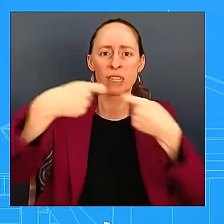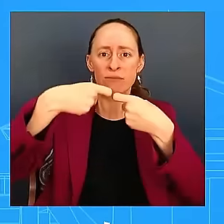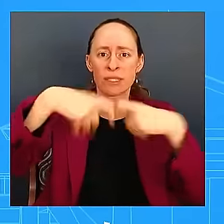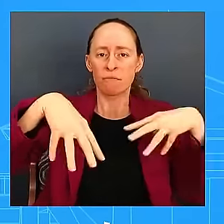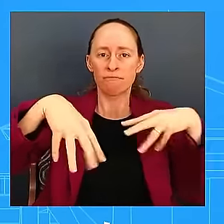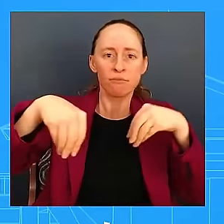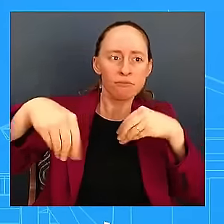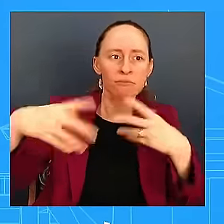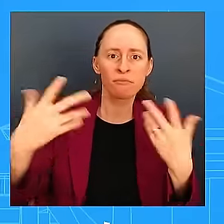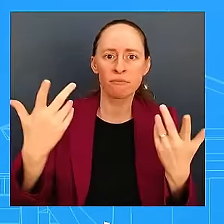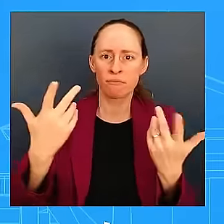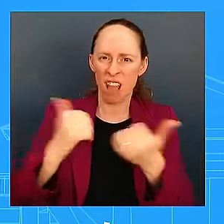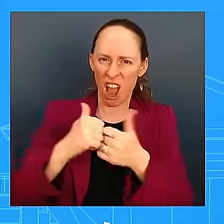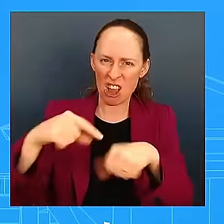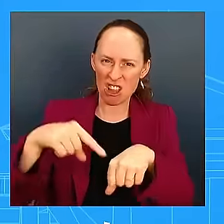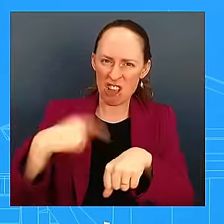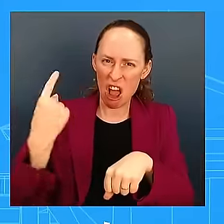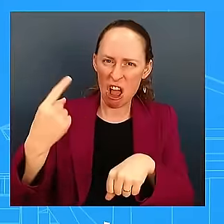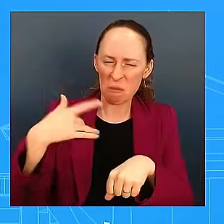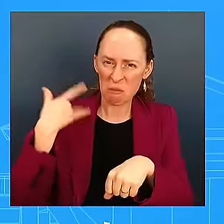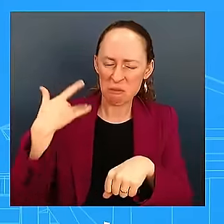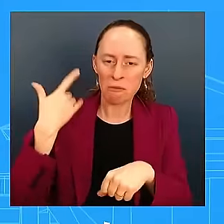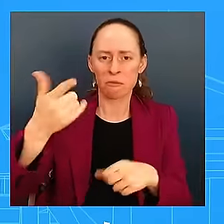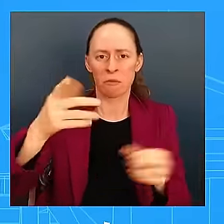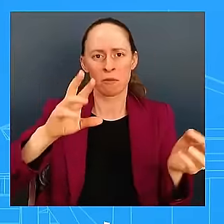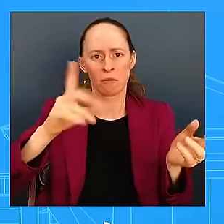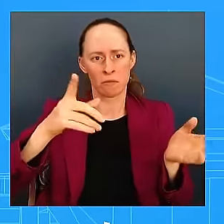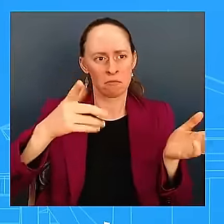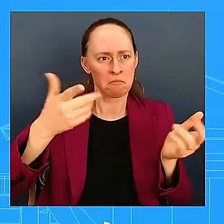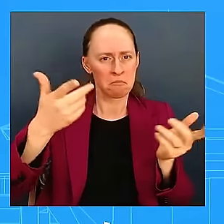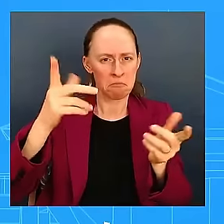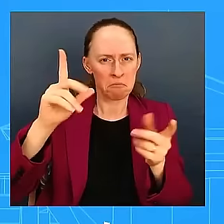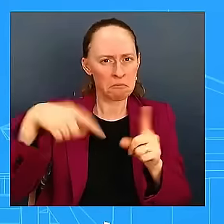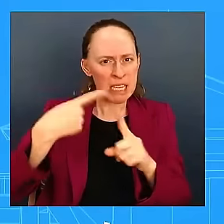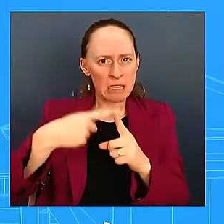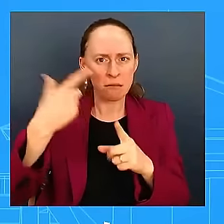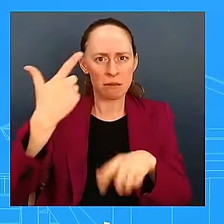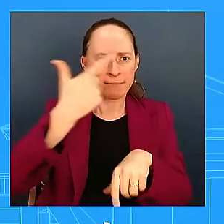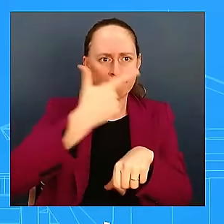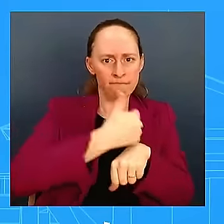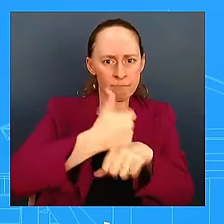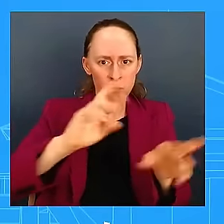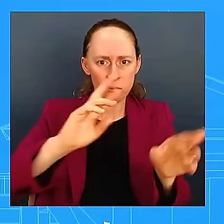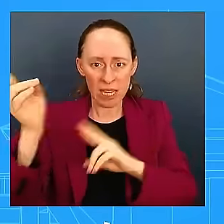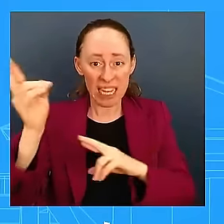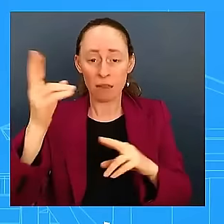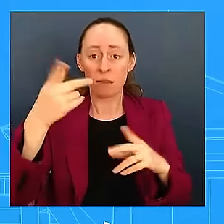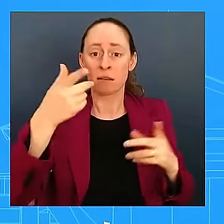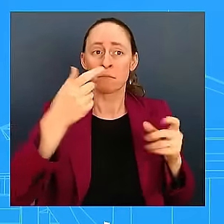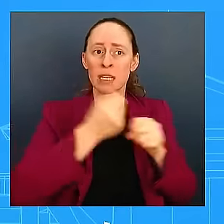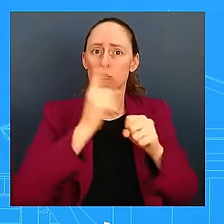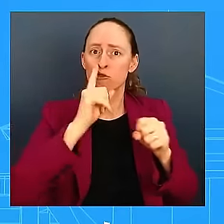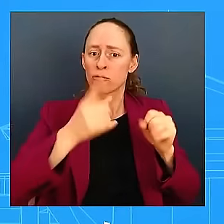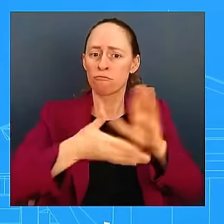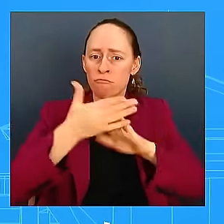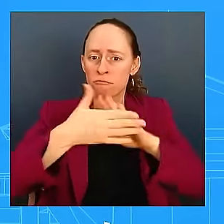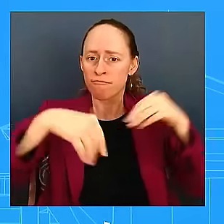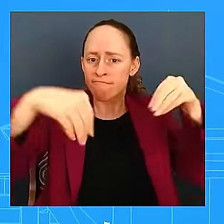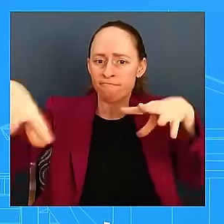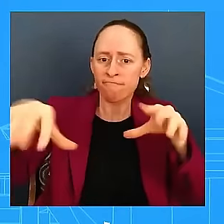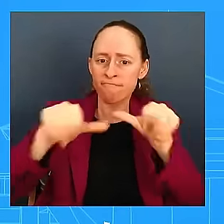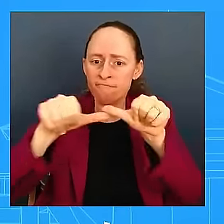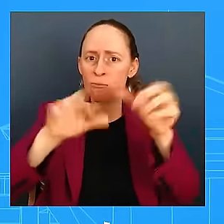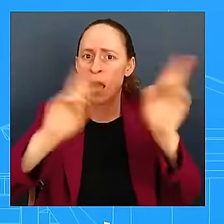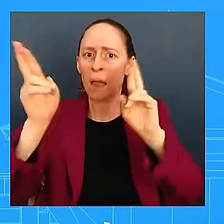they can do proactively, you know, before the storm? MS. So Florida has a really robust plan, and they have really